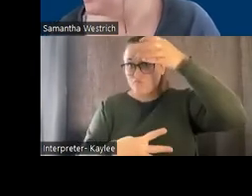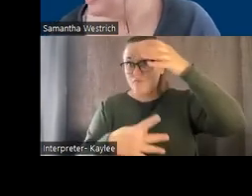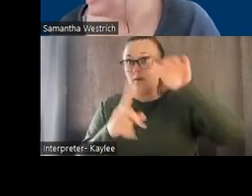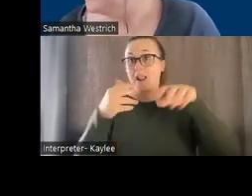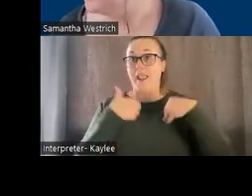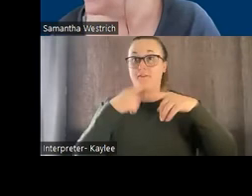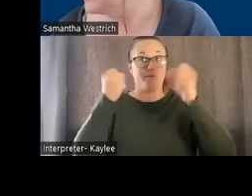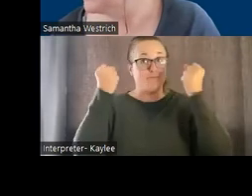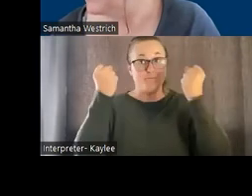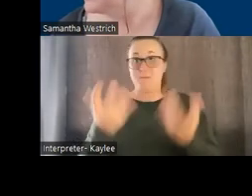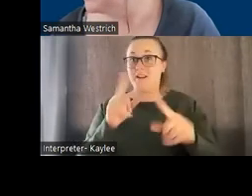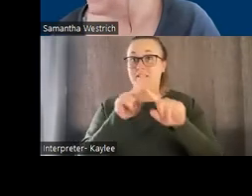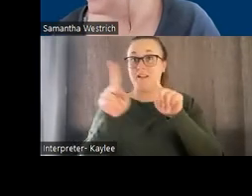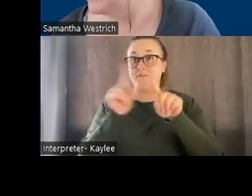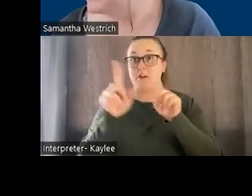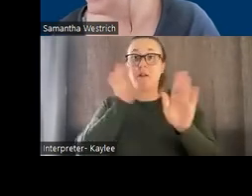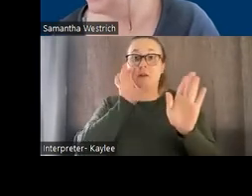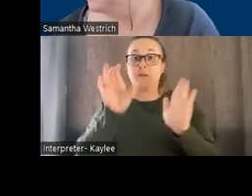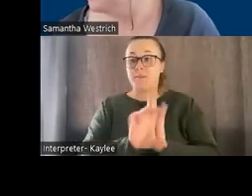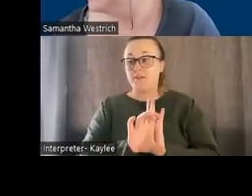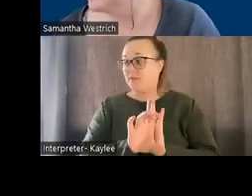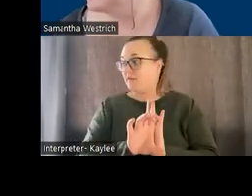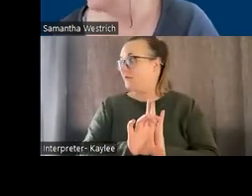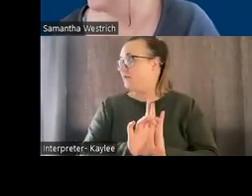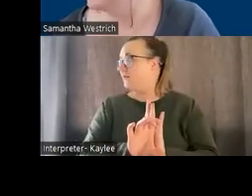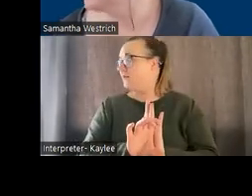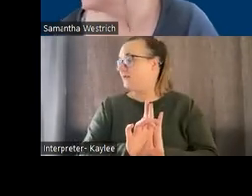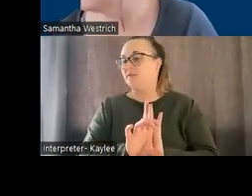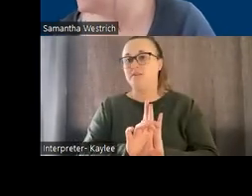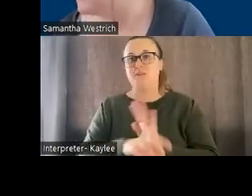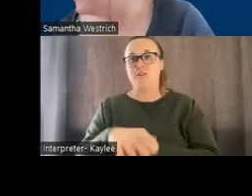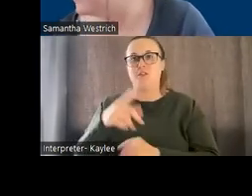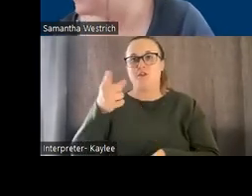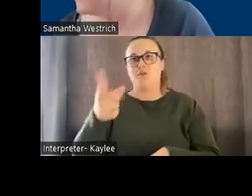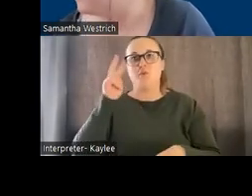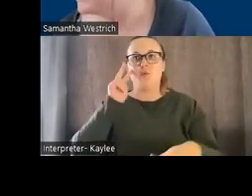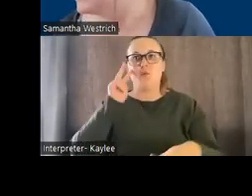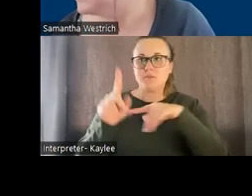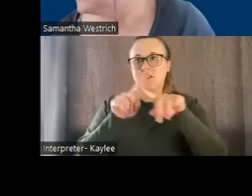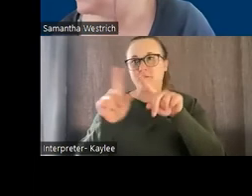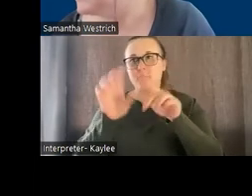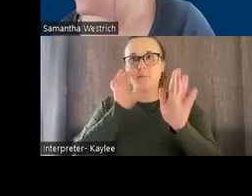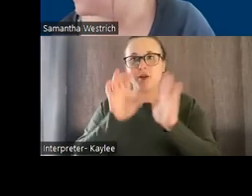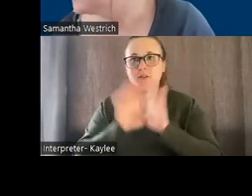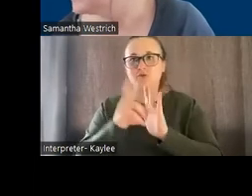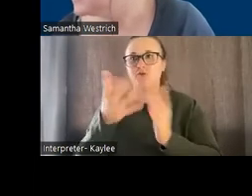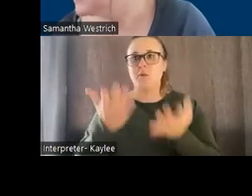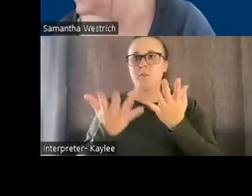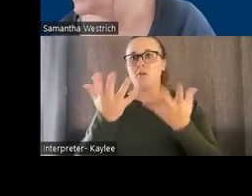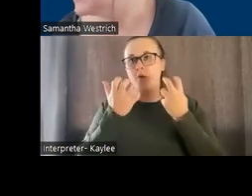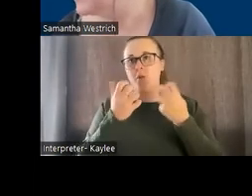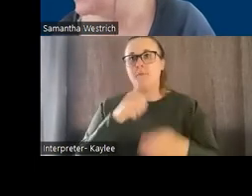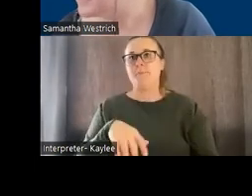here. So as you're typing, it's kind of predicting pictures that you might want if you wanted to use the symbols.